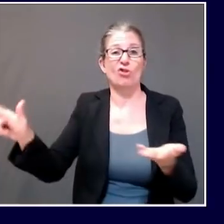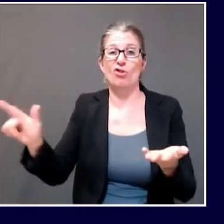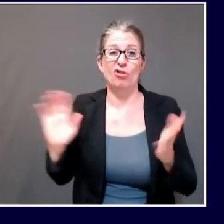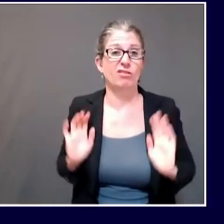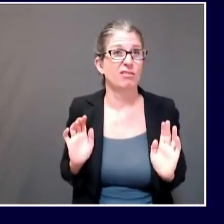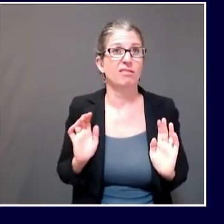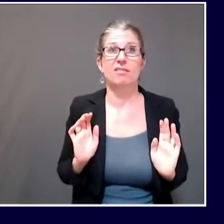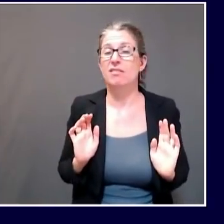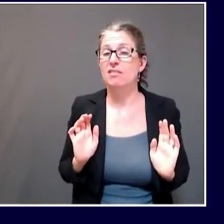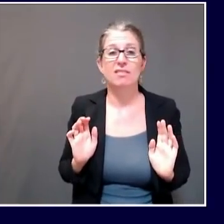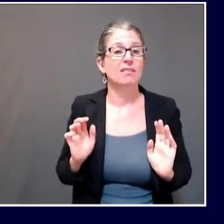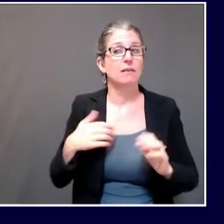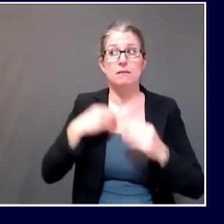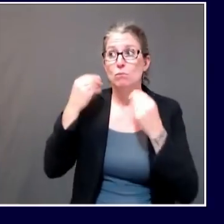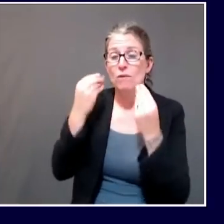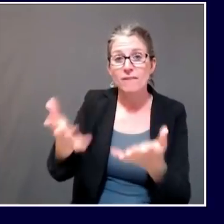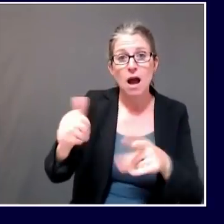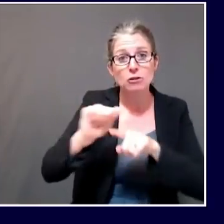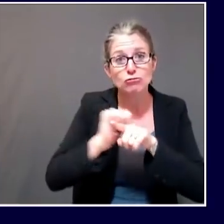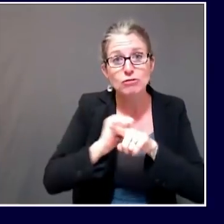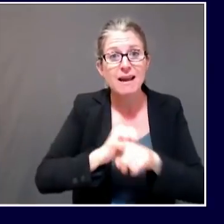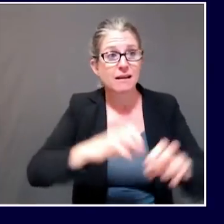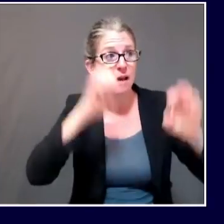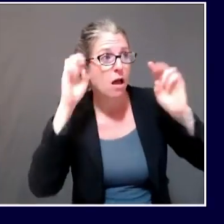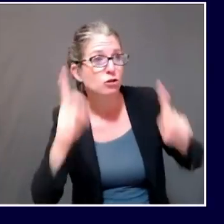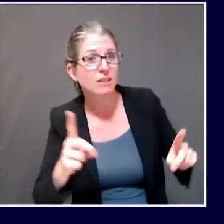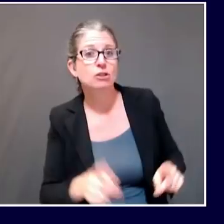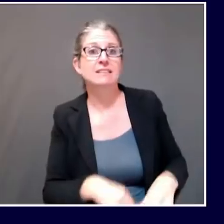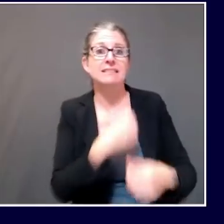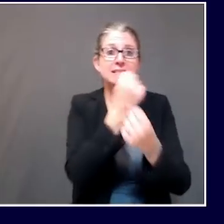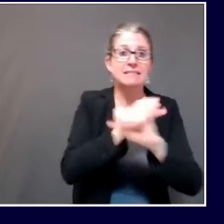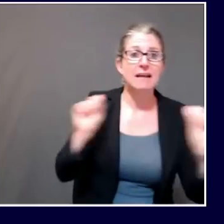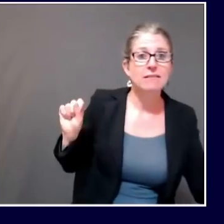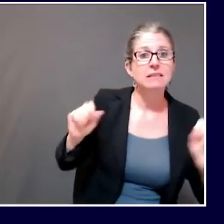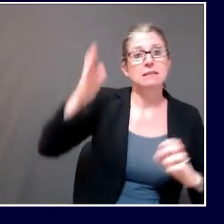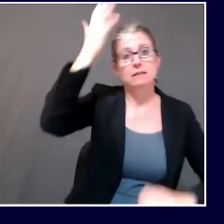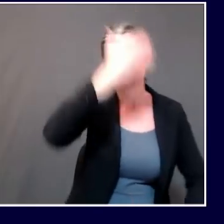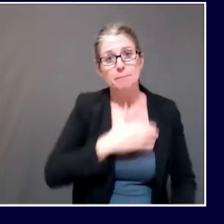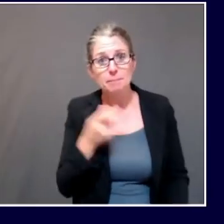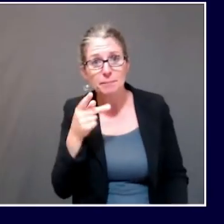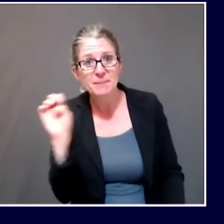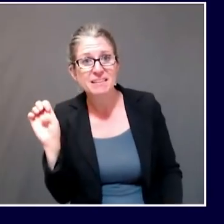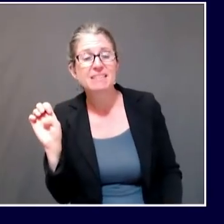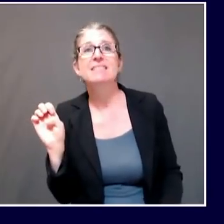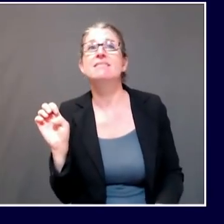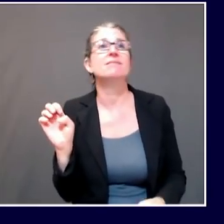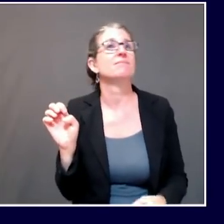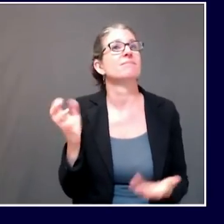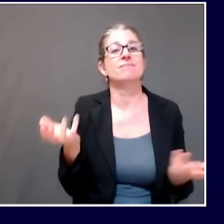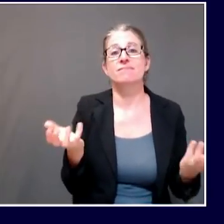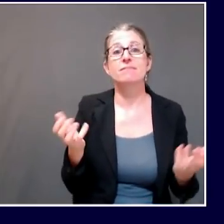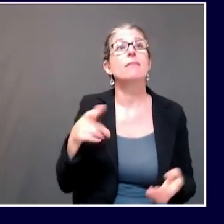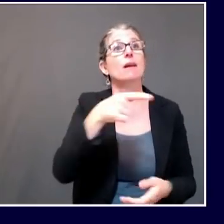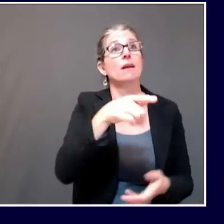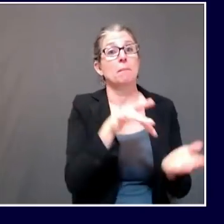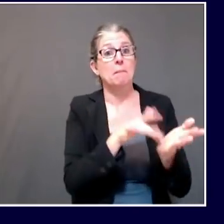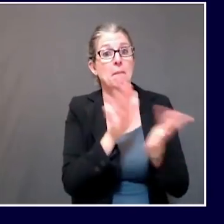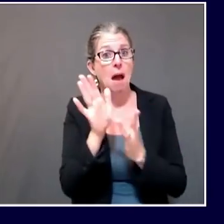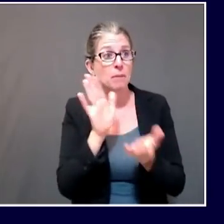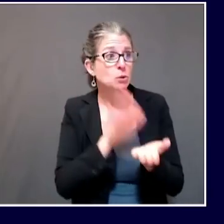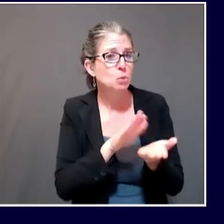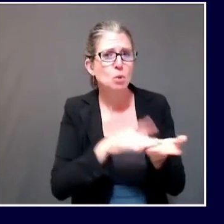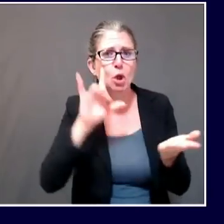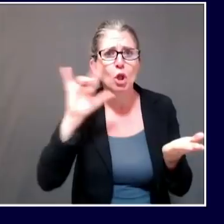practice that we recommend that you put into place during Bible school, during your worship services. And we ask them to comply